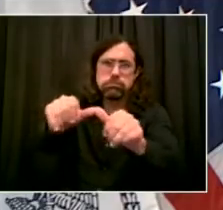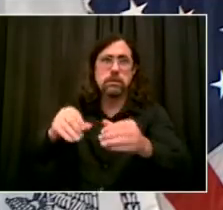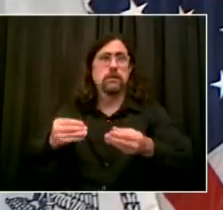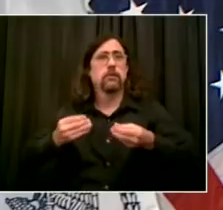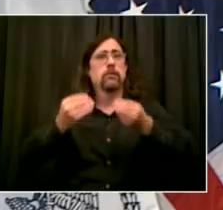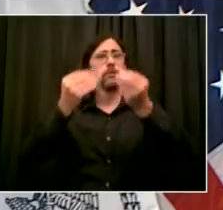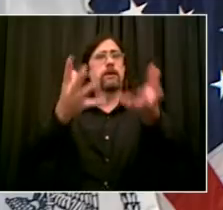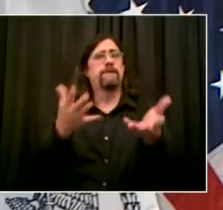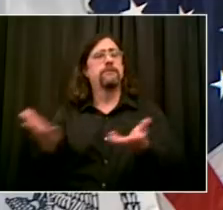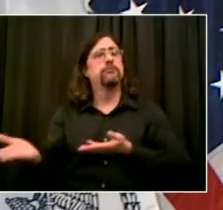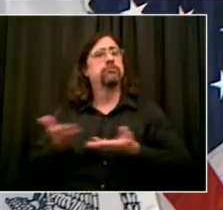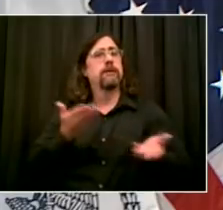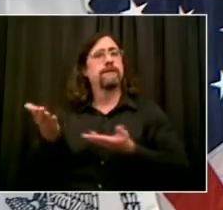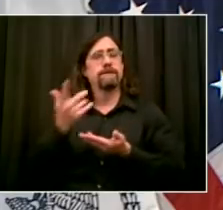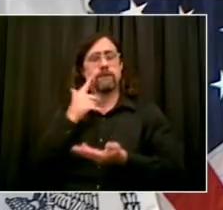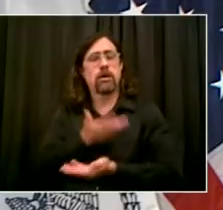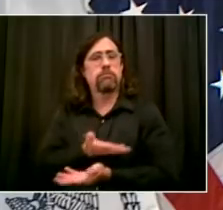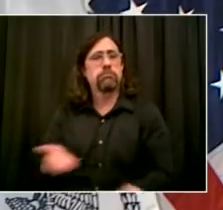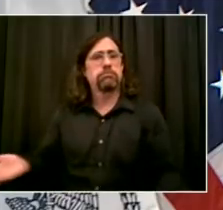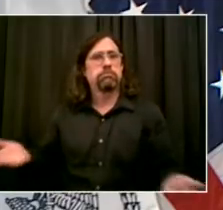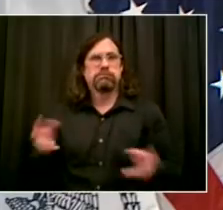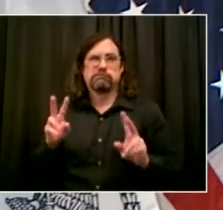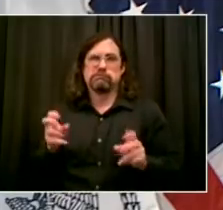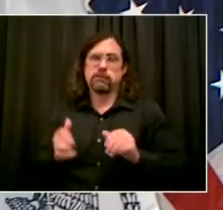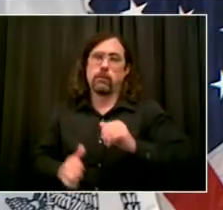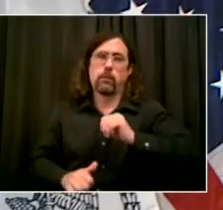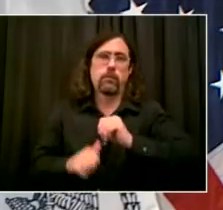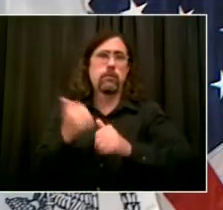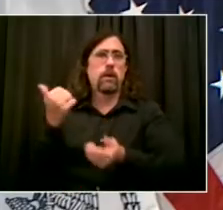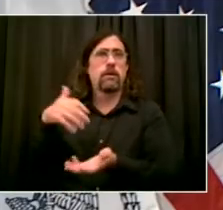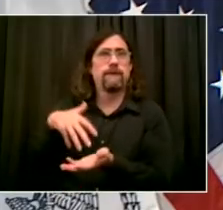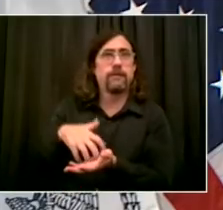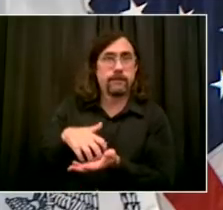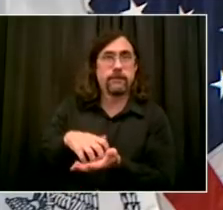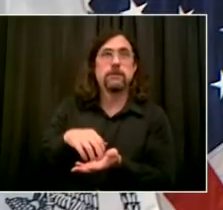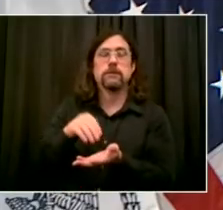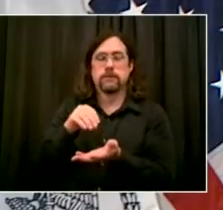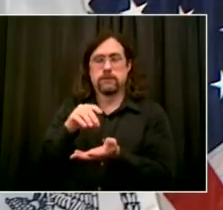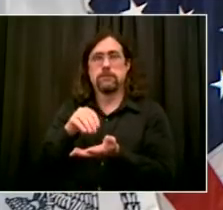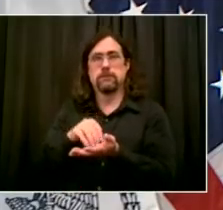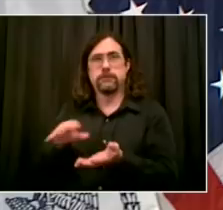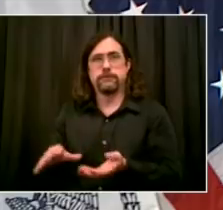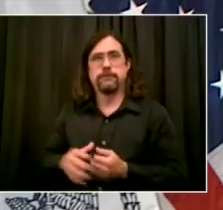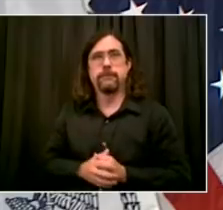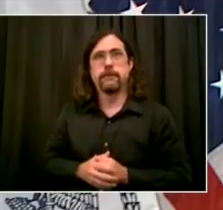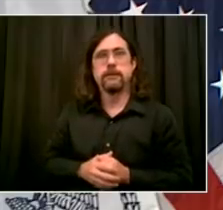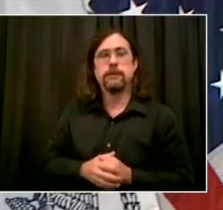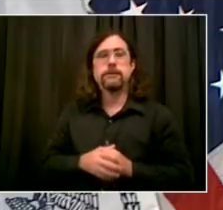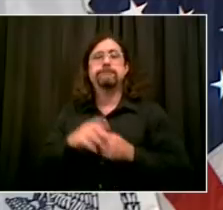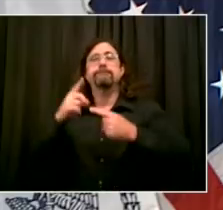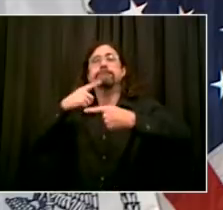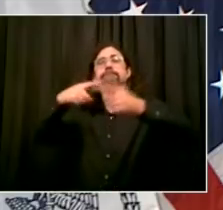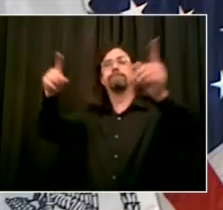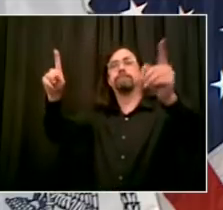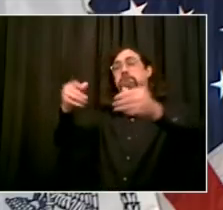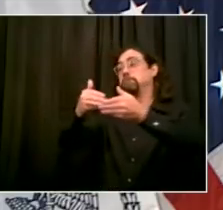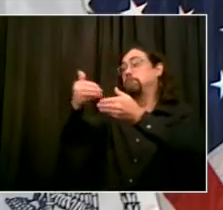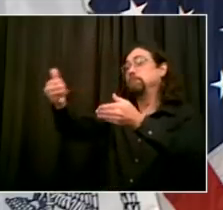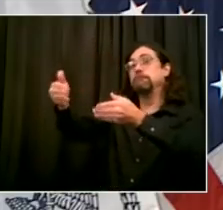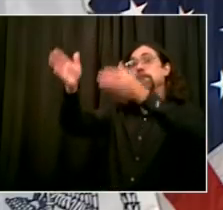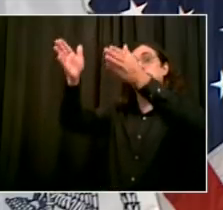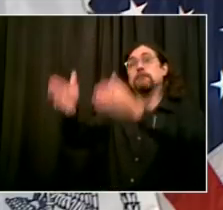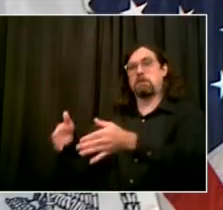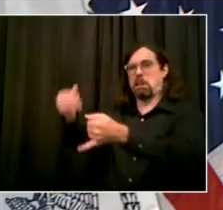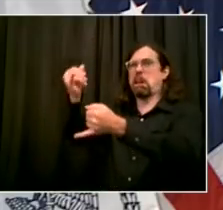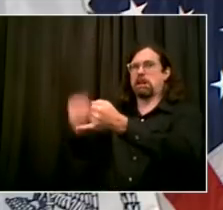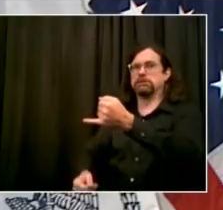Hello, Mr. Mayor. How are you doing today? I'm doing well, Henry. How was your weekend? It was good. It was good. I wanted to